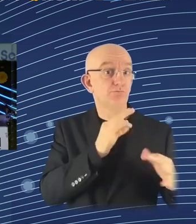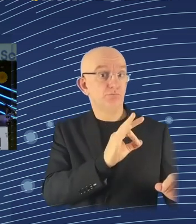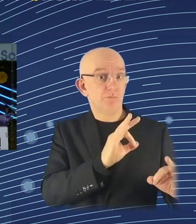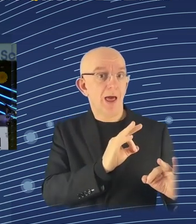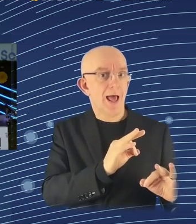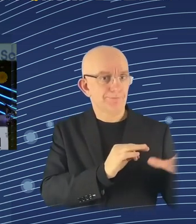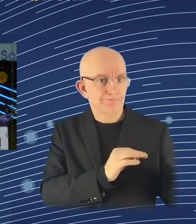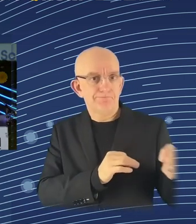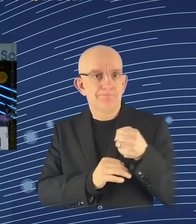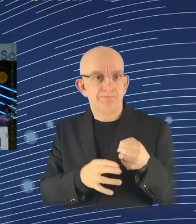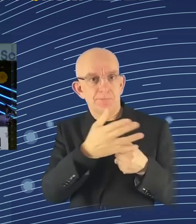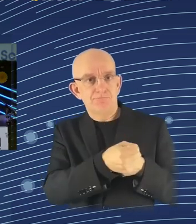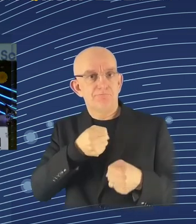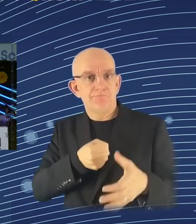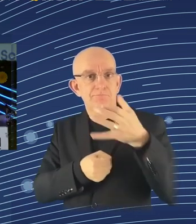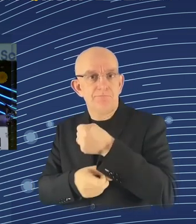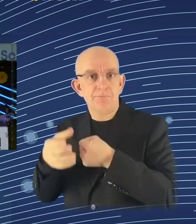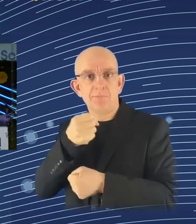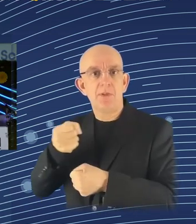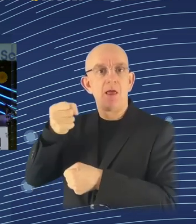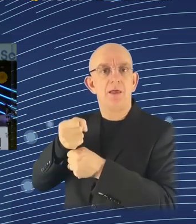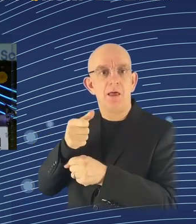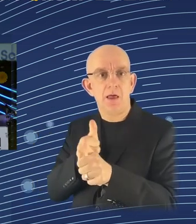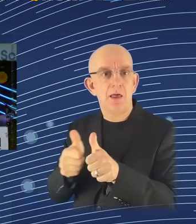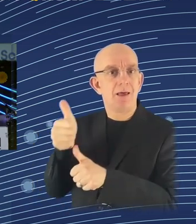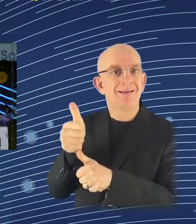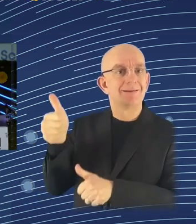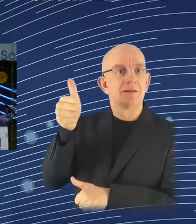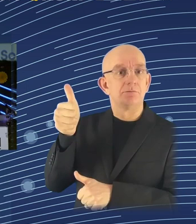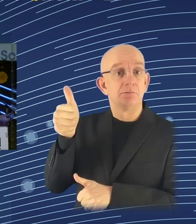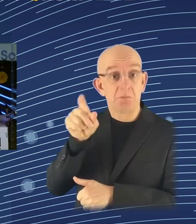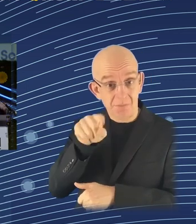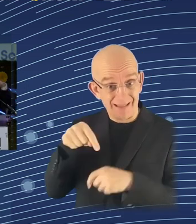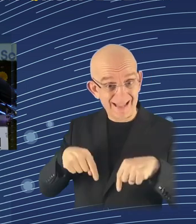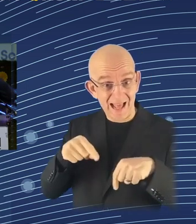will have to work out how to recruit senior lawyers if you lost the stepping stone.